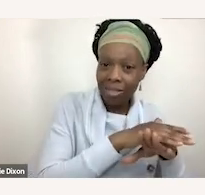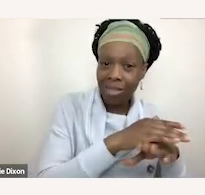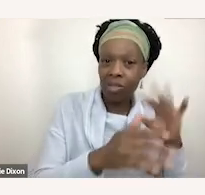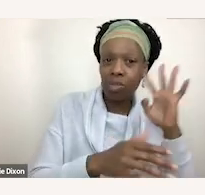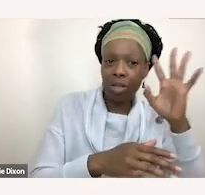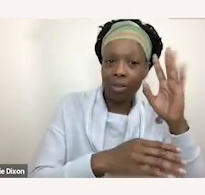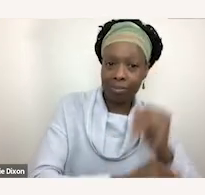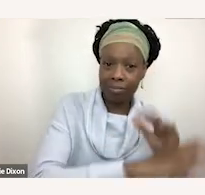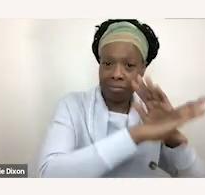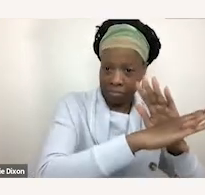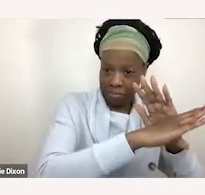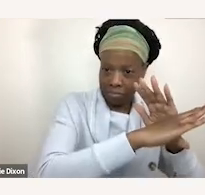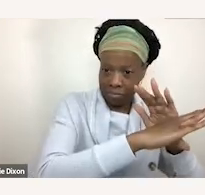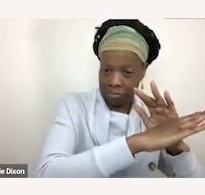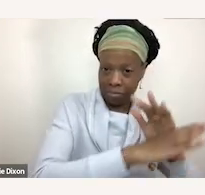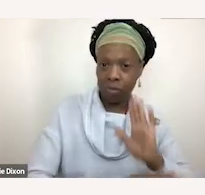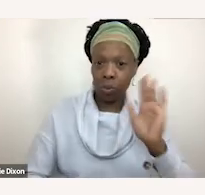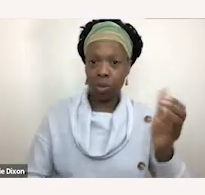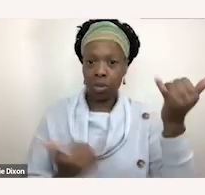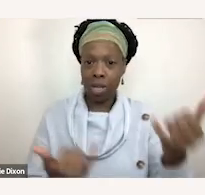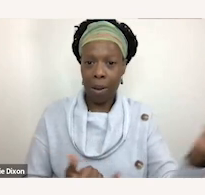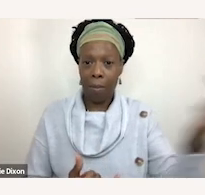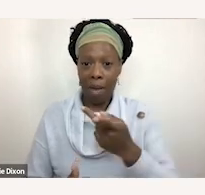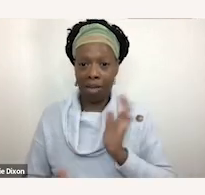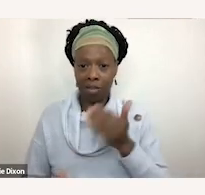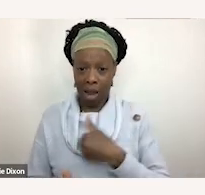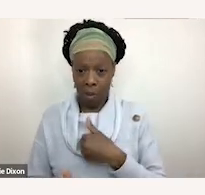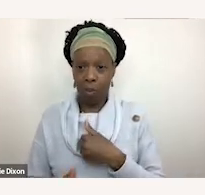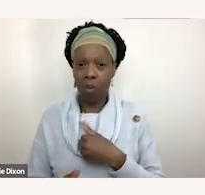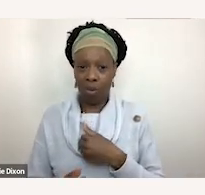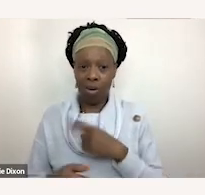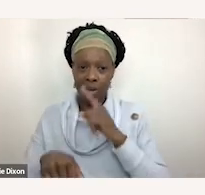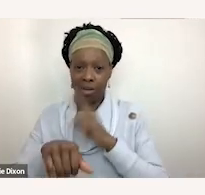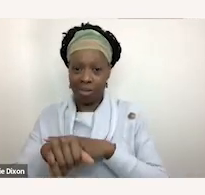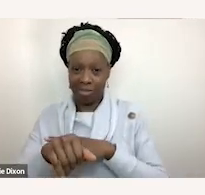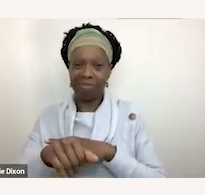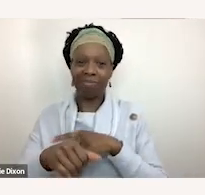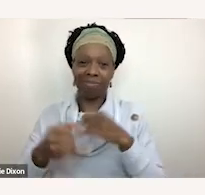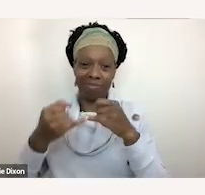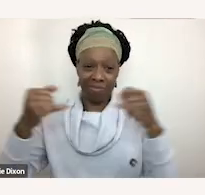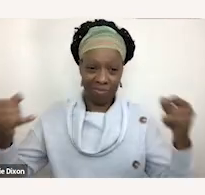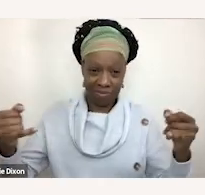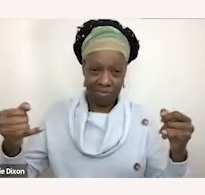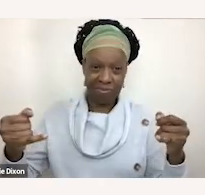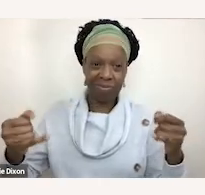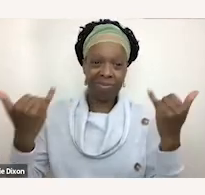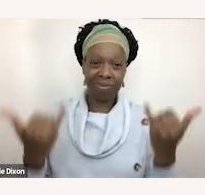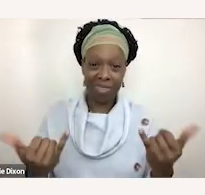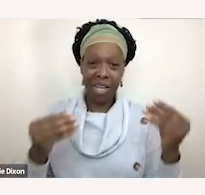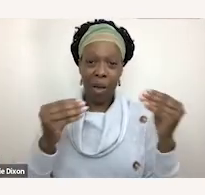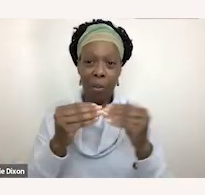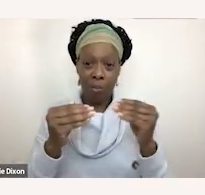so we're going to head back to our timeline after that little side detour and we're going to bring ourselves to some more